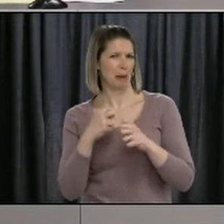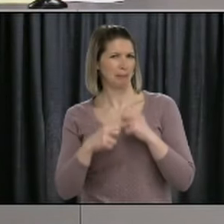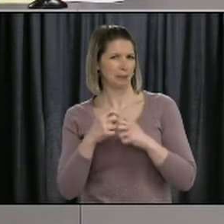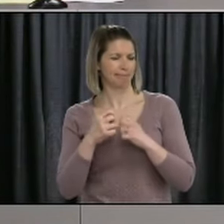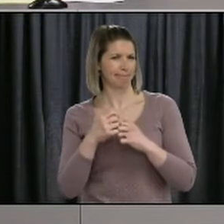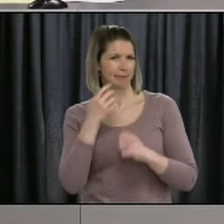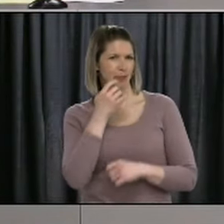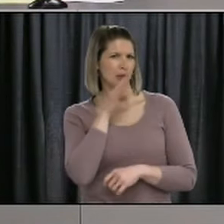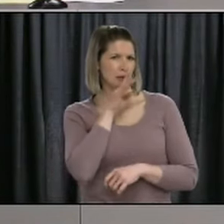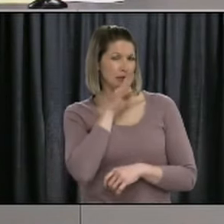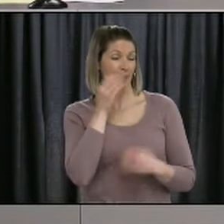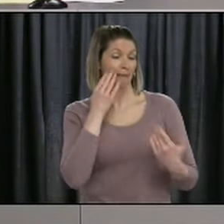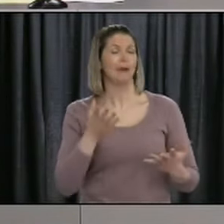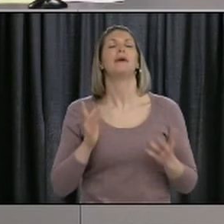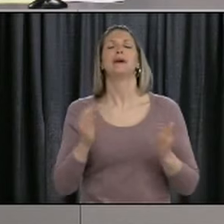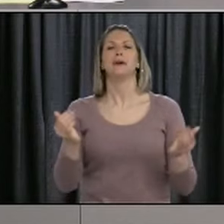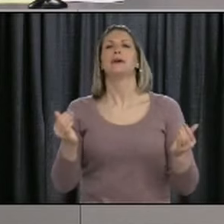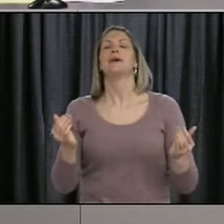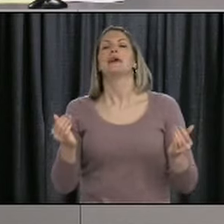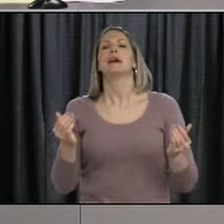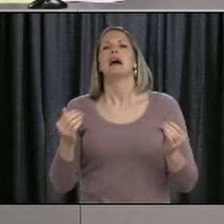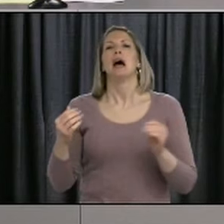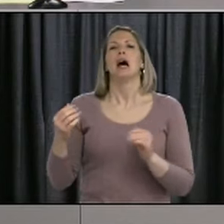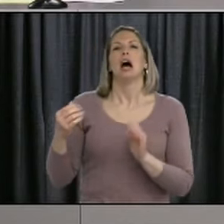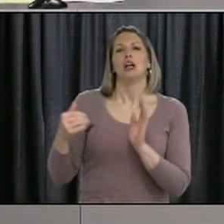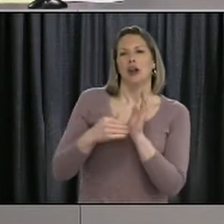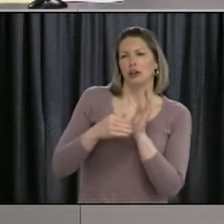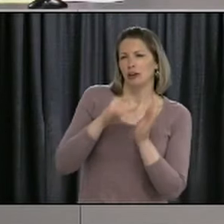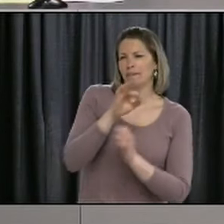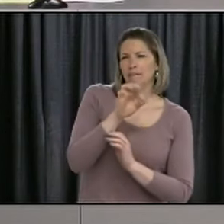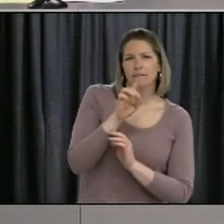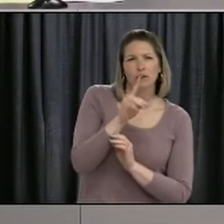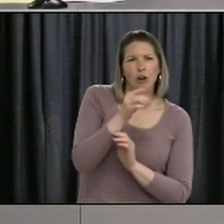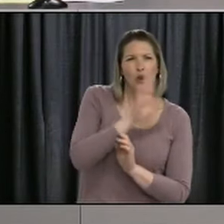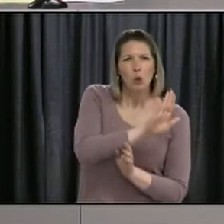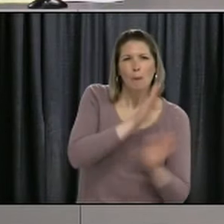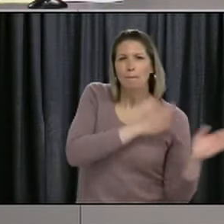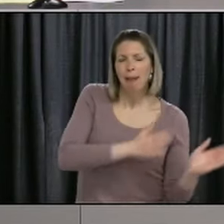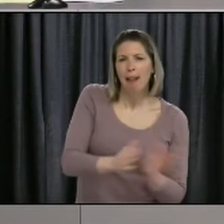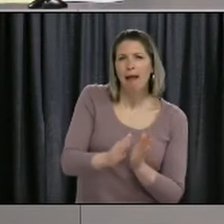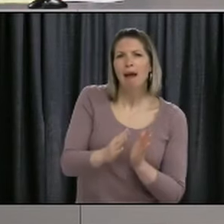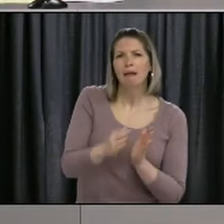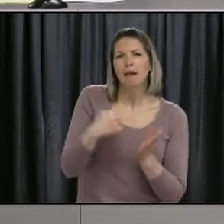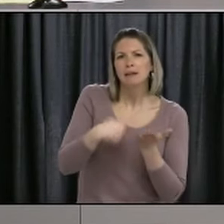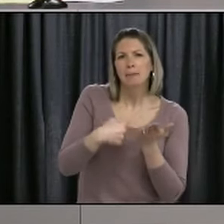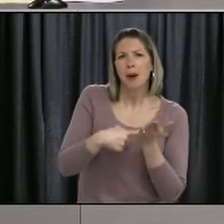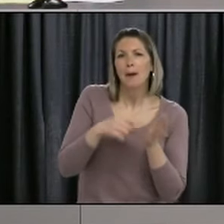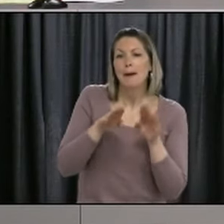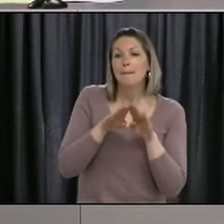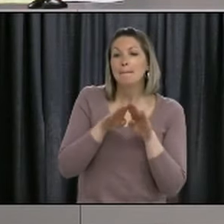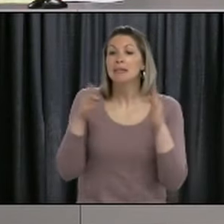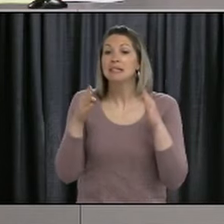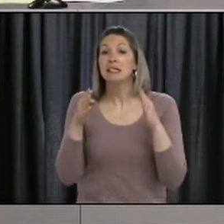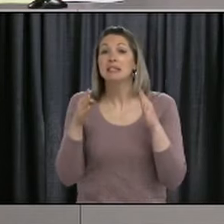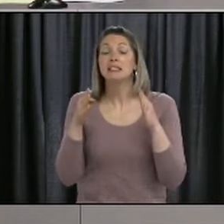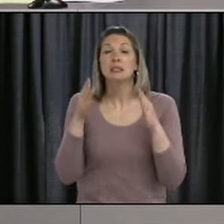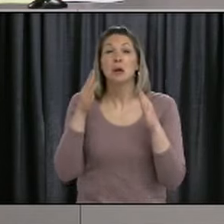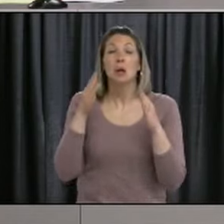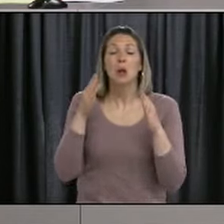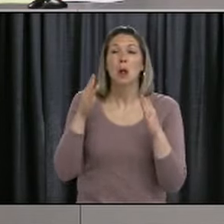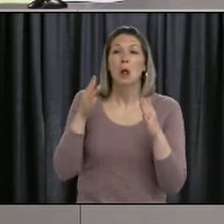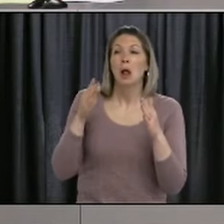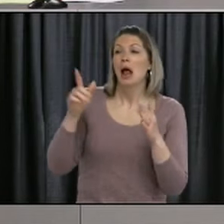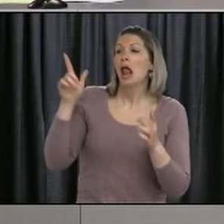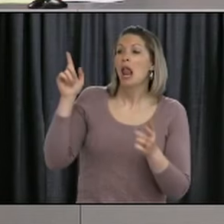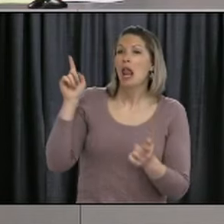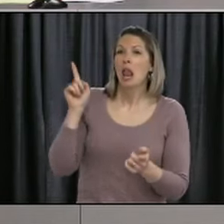Dr. Fitzgerald, you mentioned a business scorecard in terms of where they'll fall into categories of being able to open in terms of